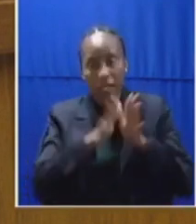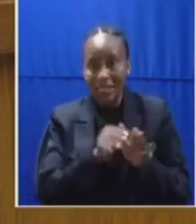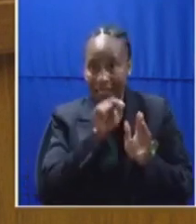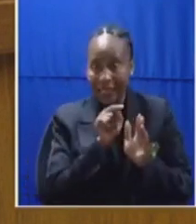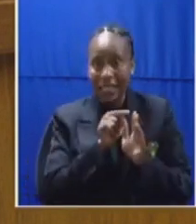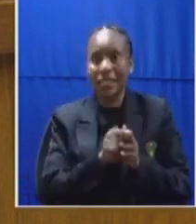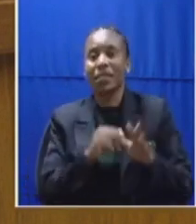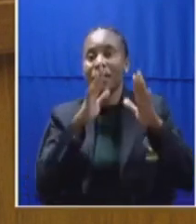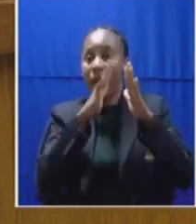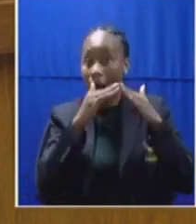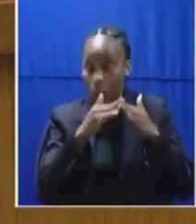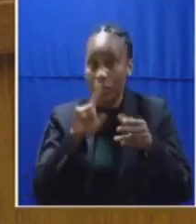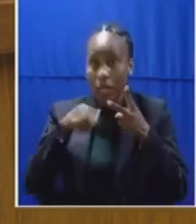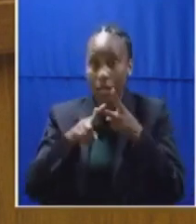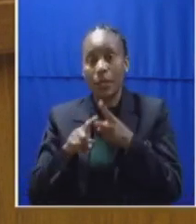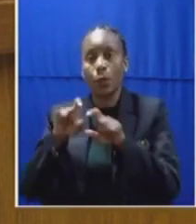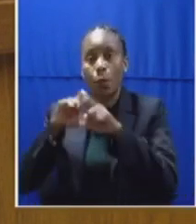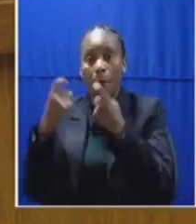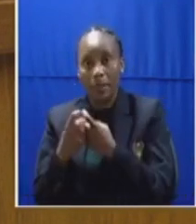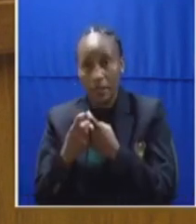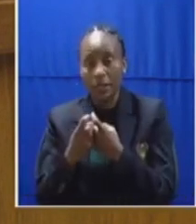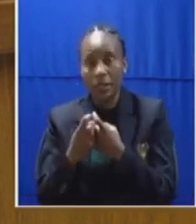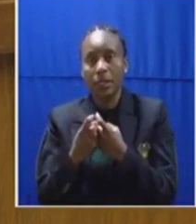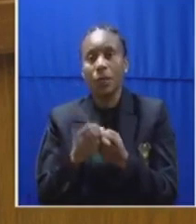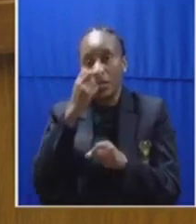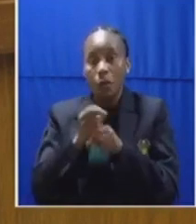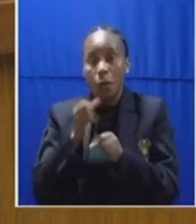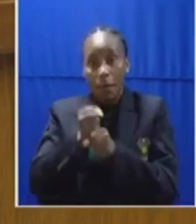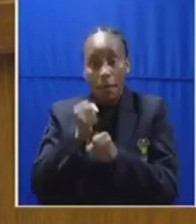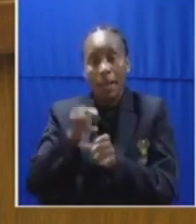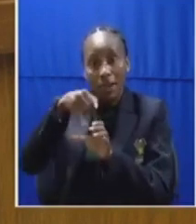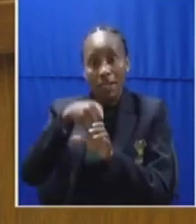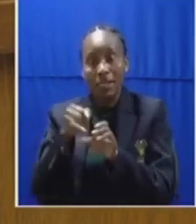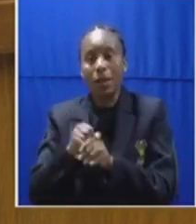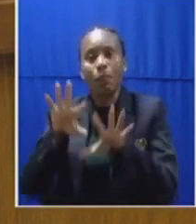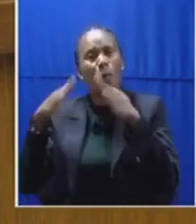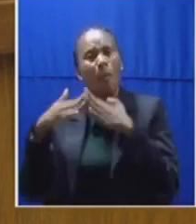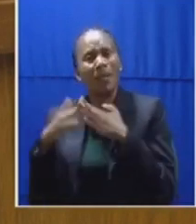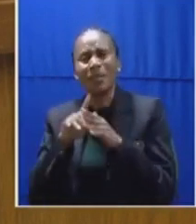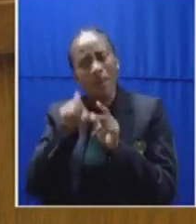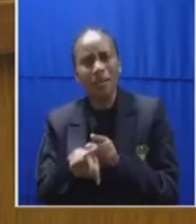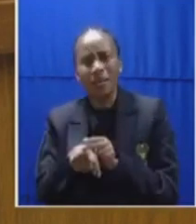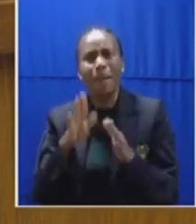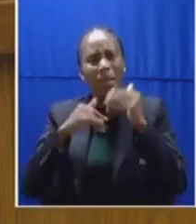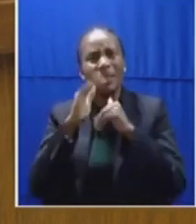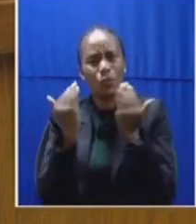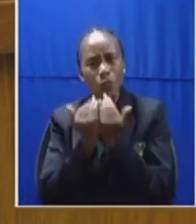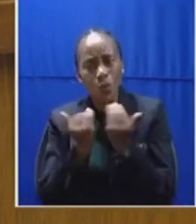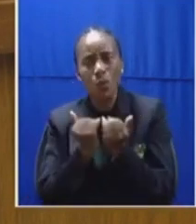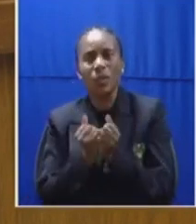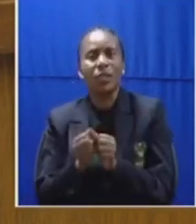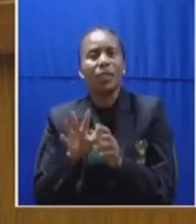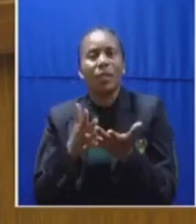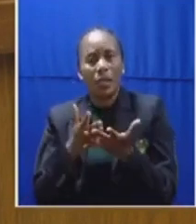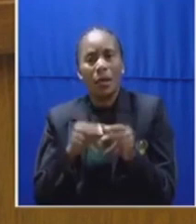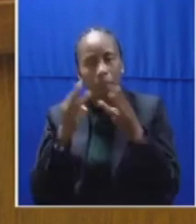that while the PIC makes investments in properties, building malls and schools, the people it invests money on behalf of